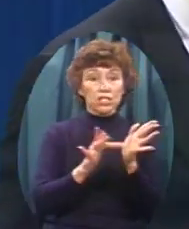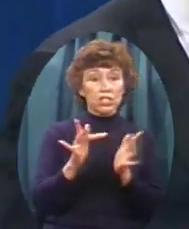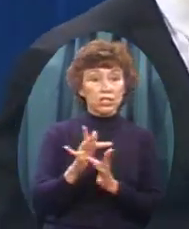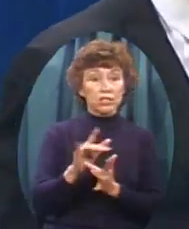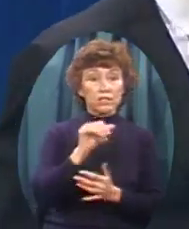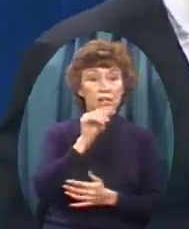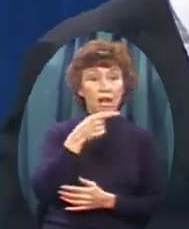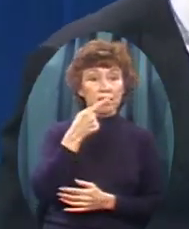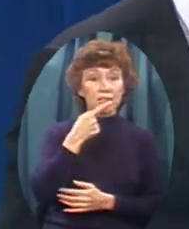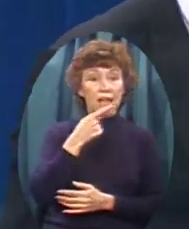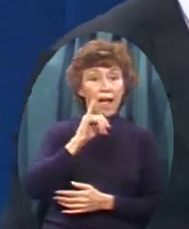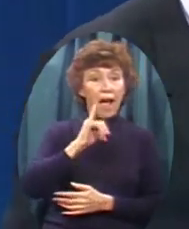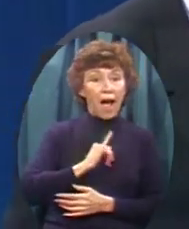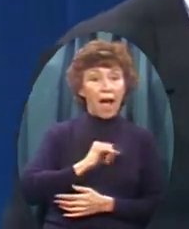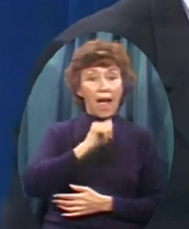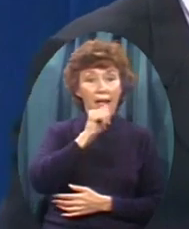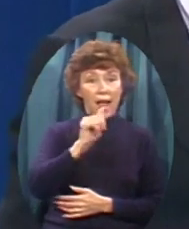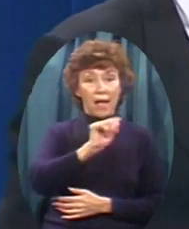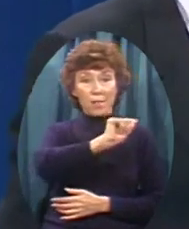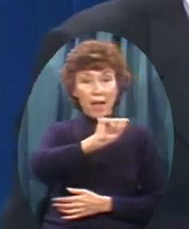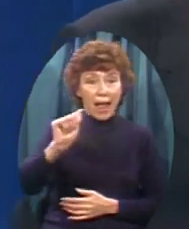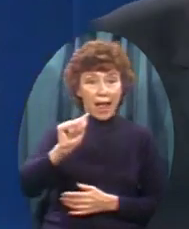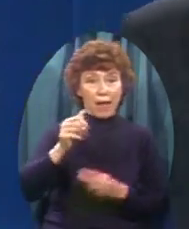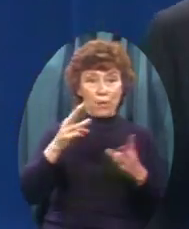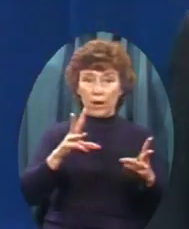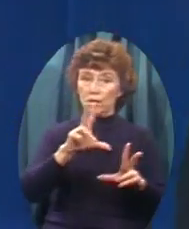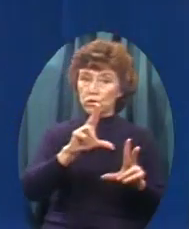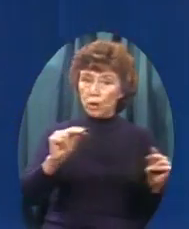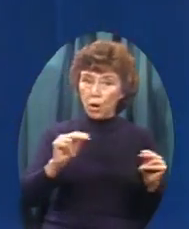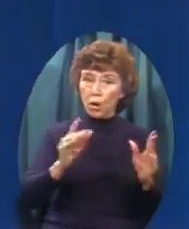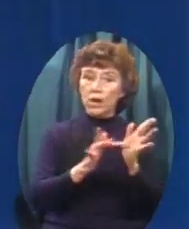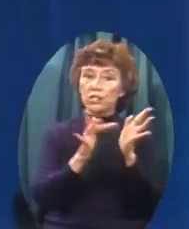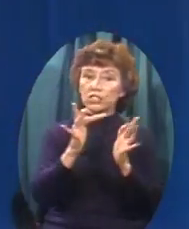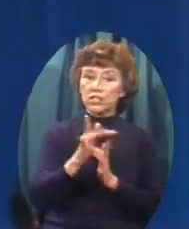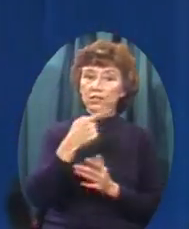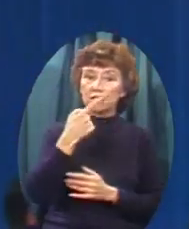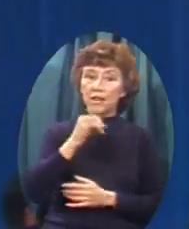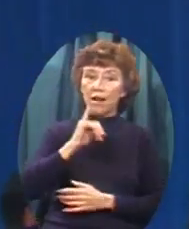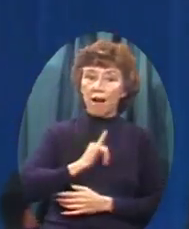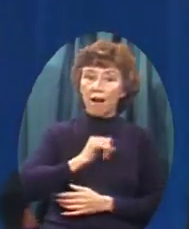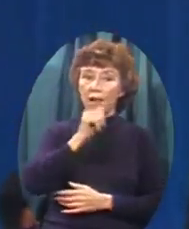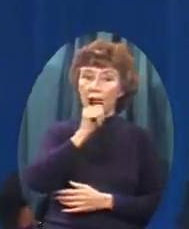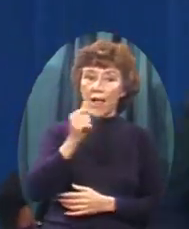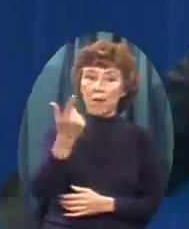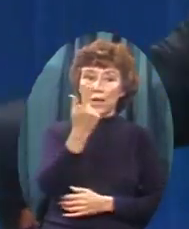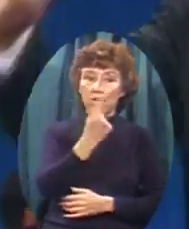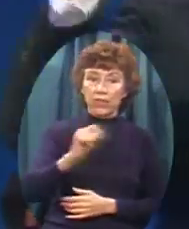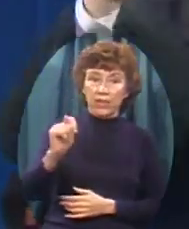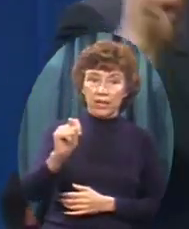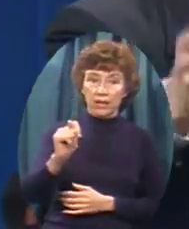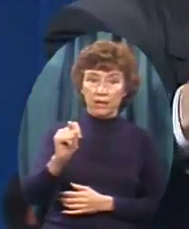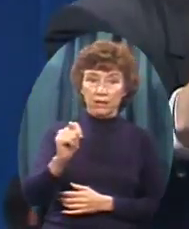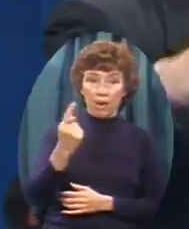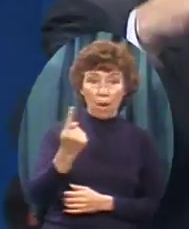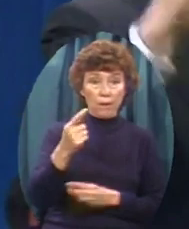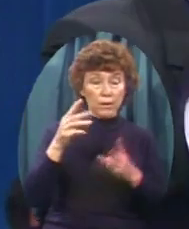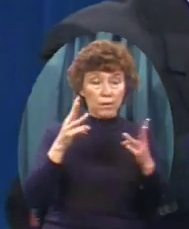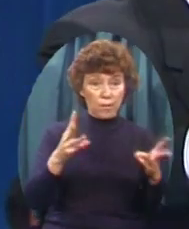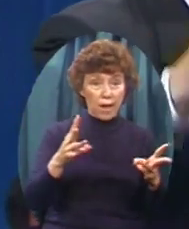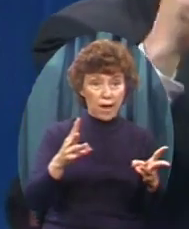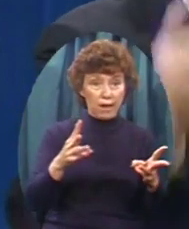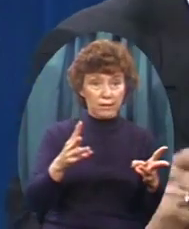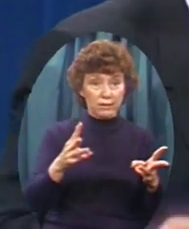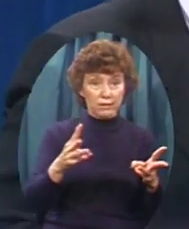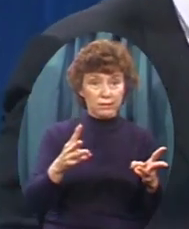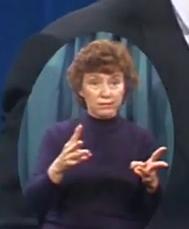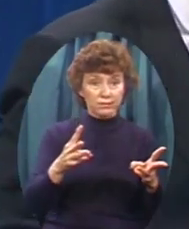am a way He said I'm the way You didn't write that So you don't have to Apologize for it Jesus said I am the way The